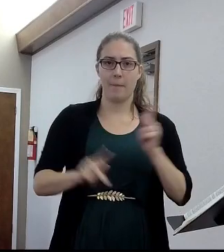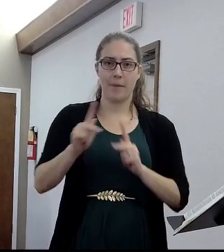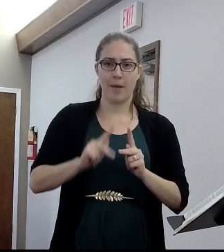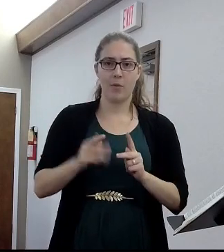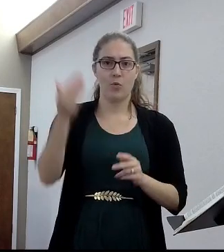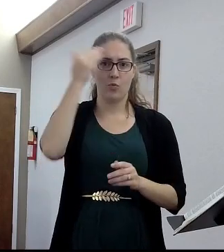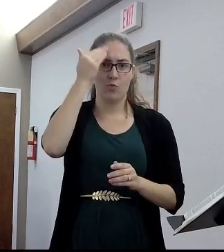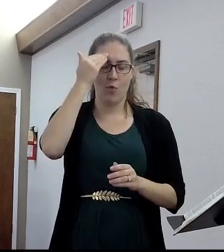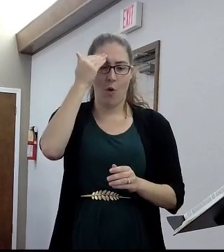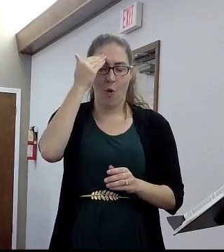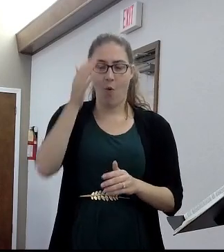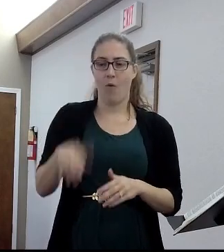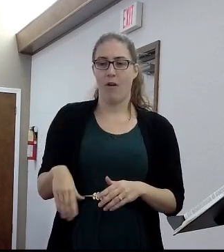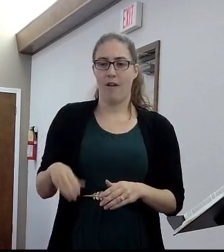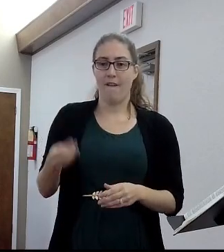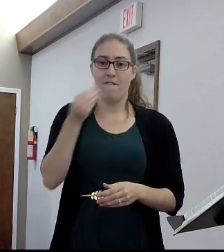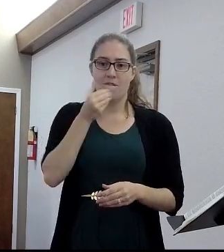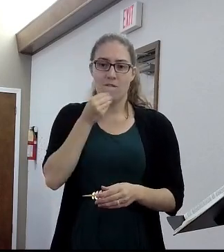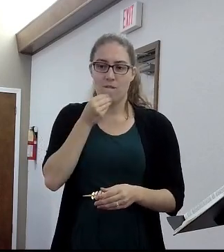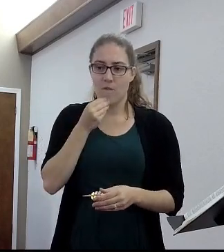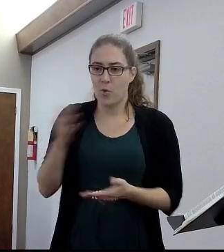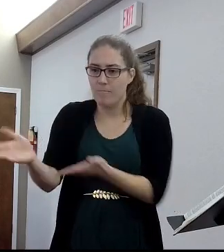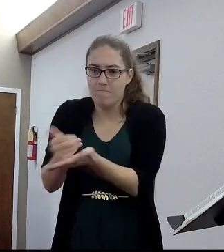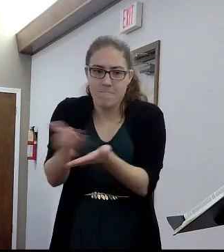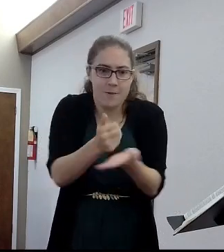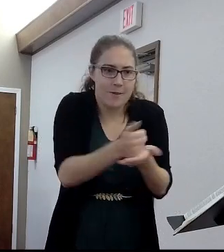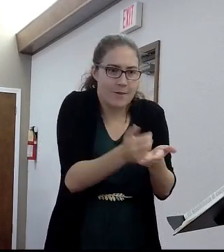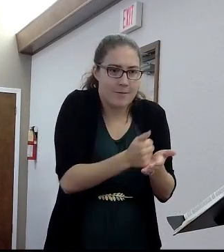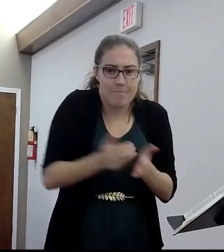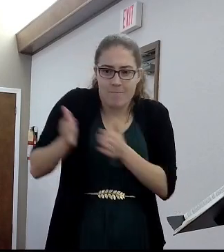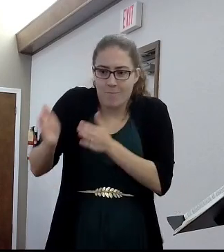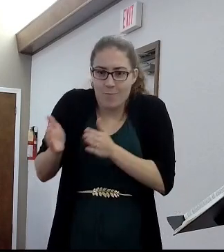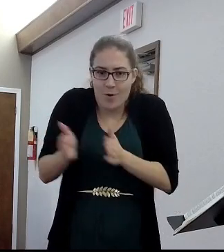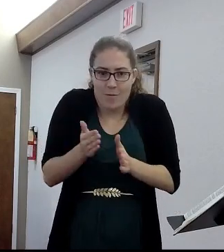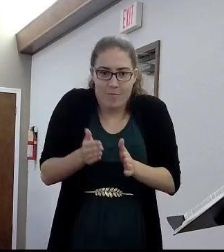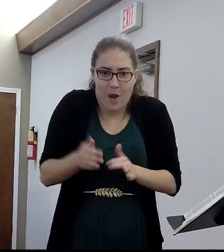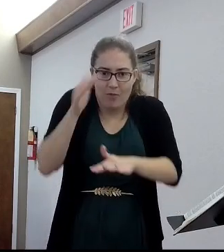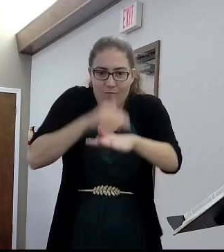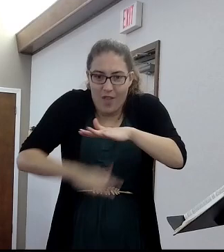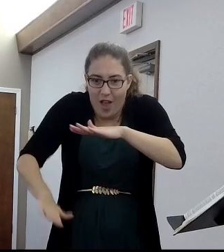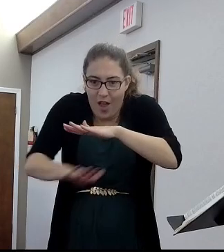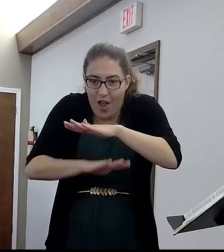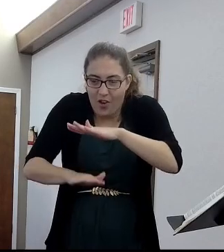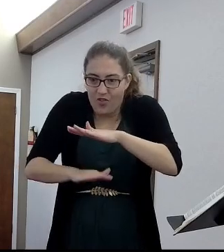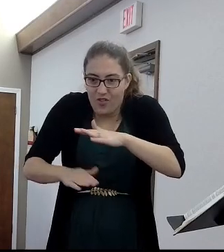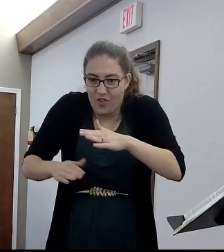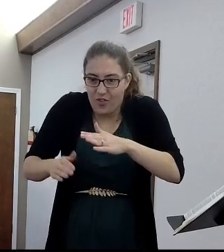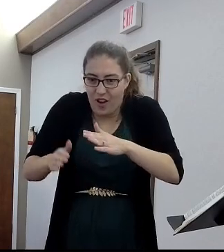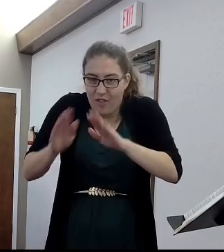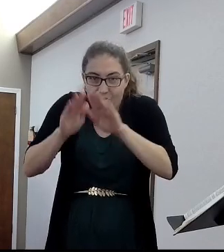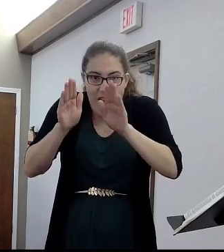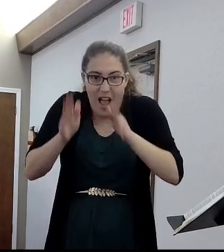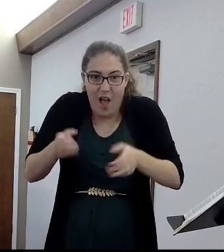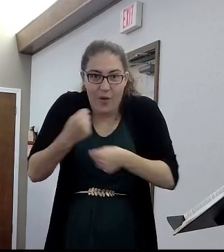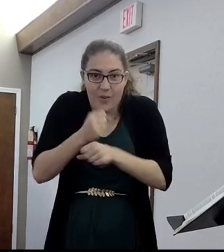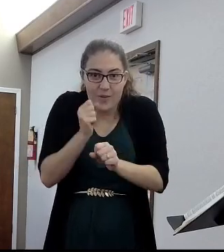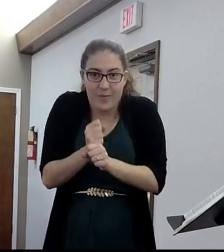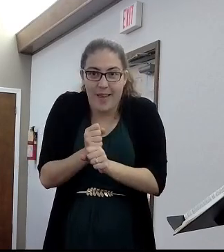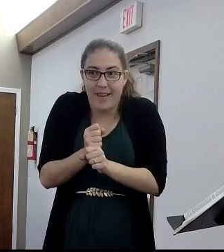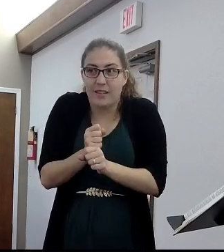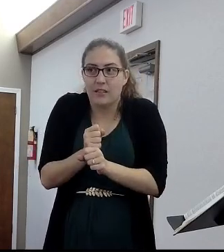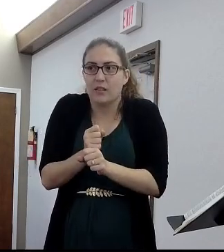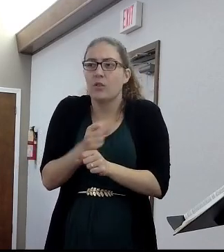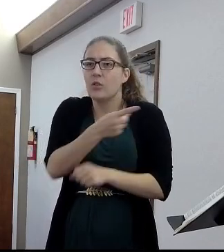you know, and they build their underground bunkers and all that junk. You know those people? Yeah. Preppers. Preppers. People who are preppers. Yeah.